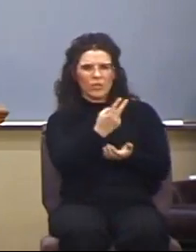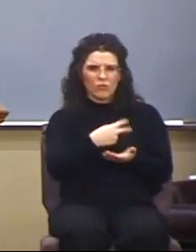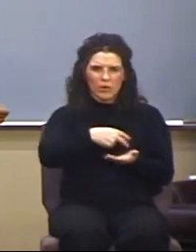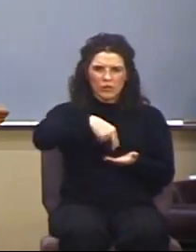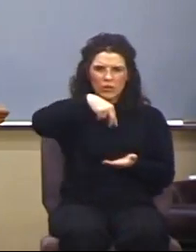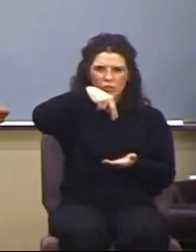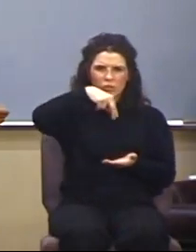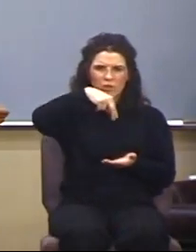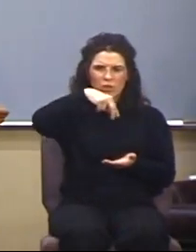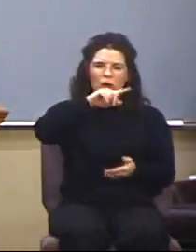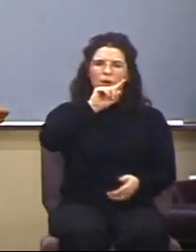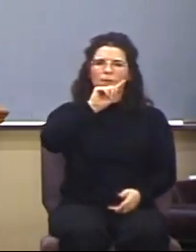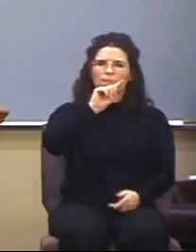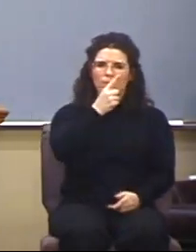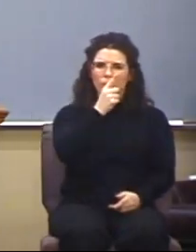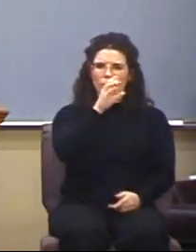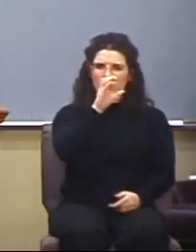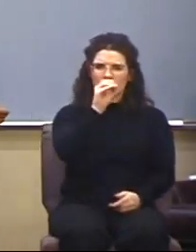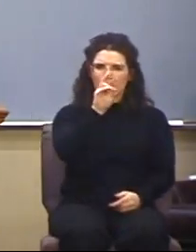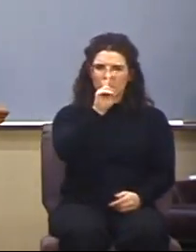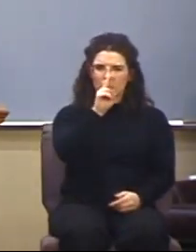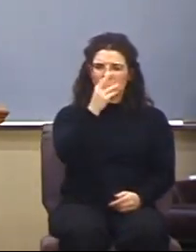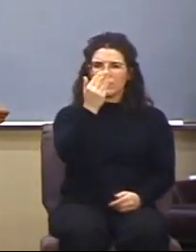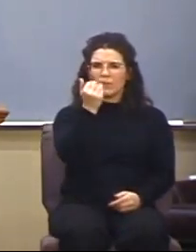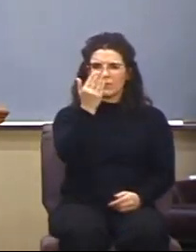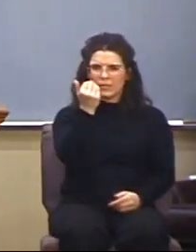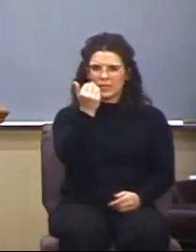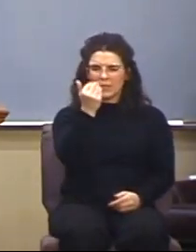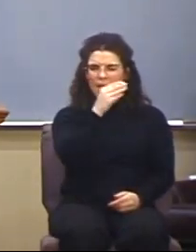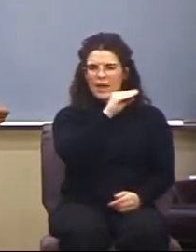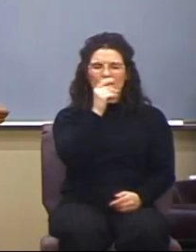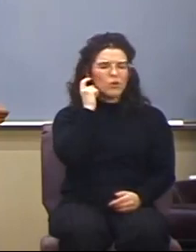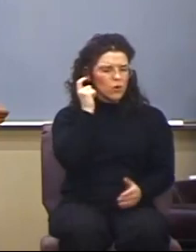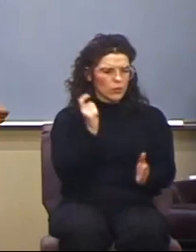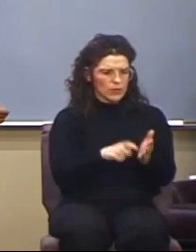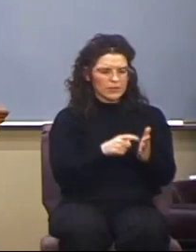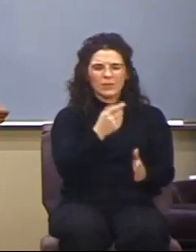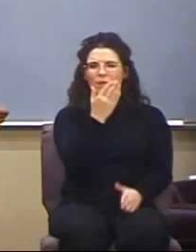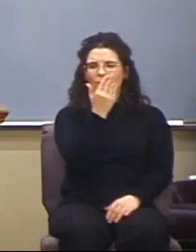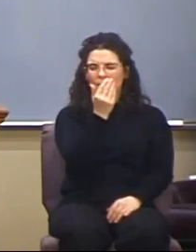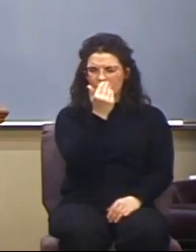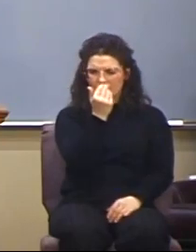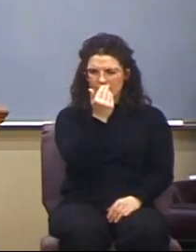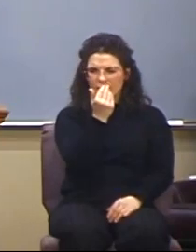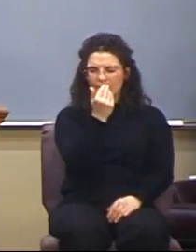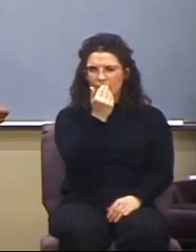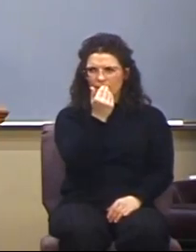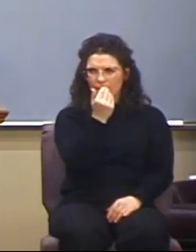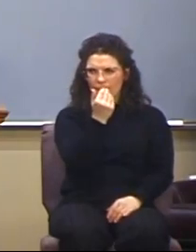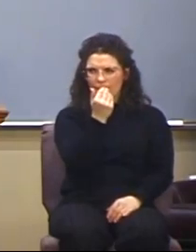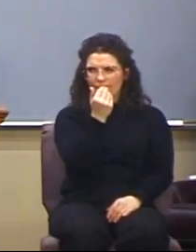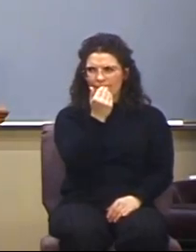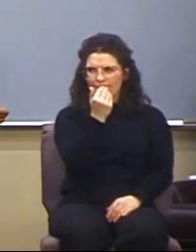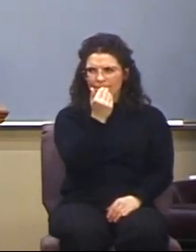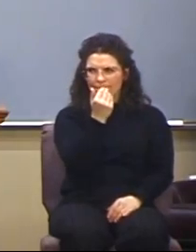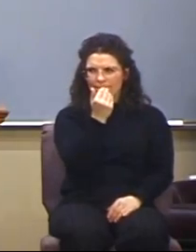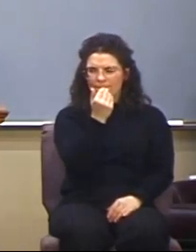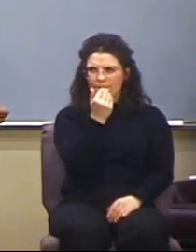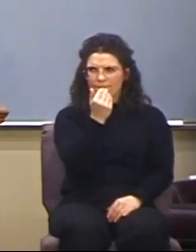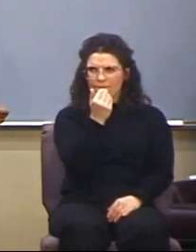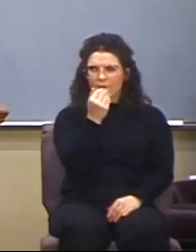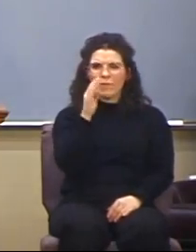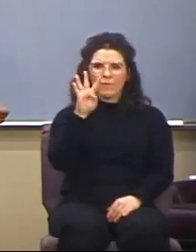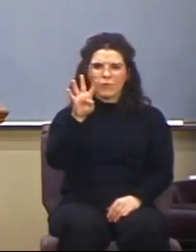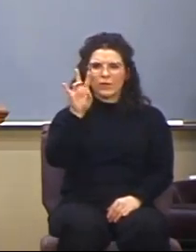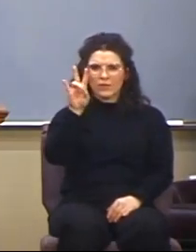15 again, 1 Corinthians chapter 15 and if you notice, 1 Corinthians chapter 15 and look there at verse